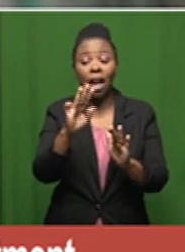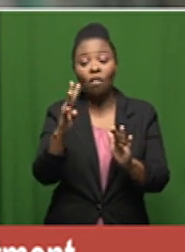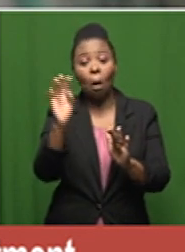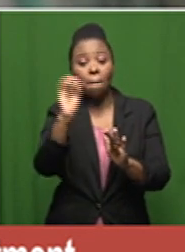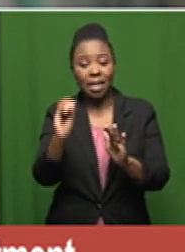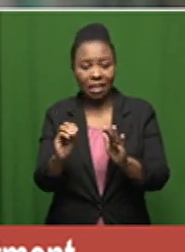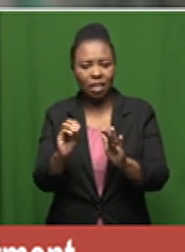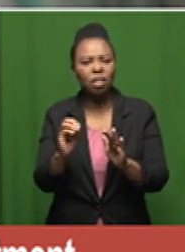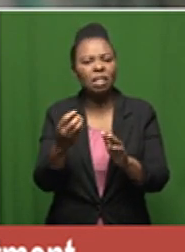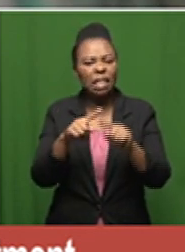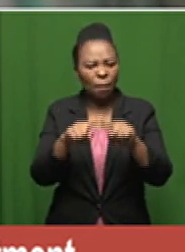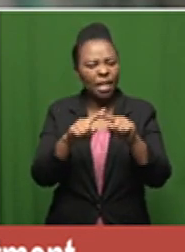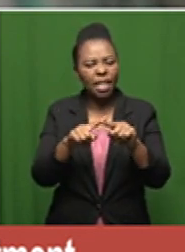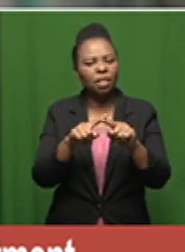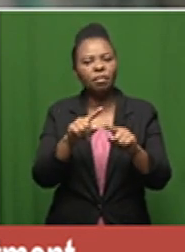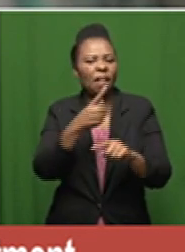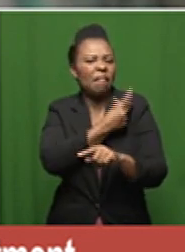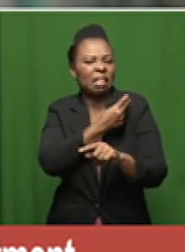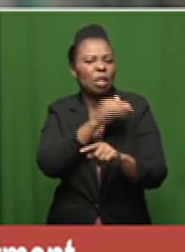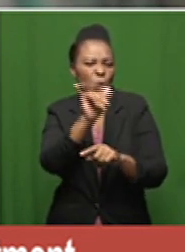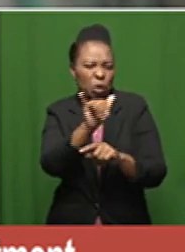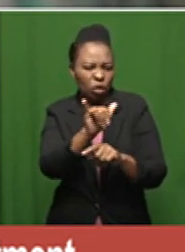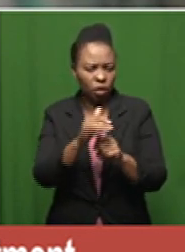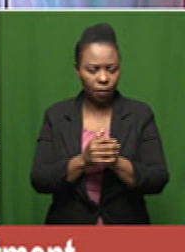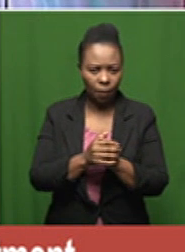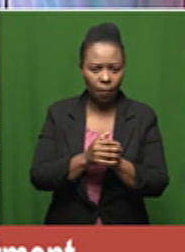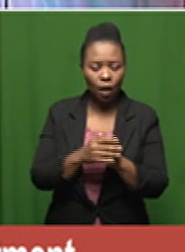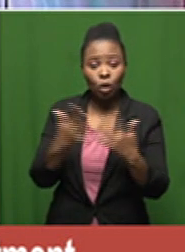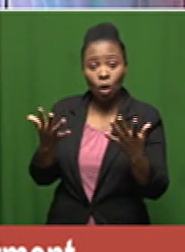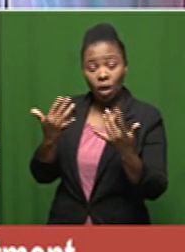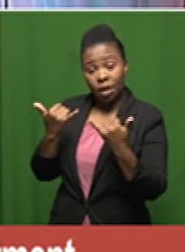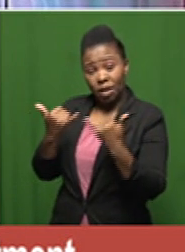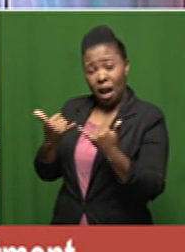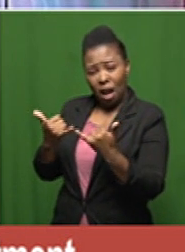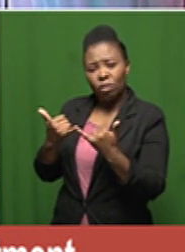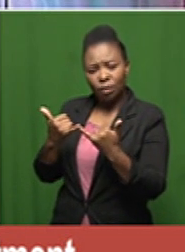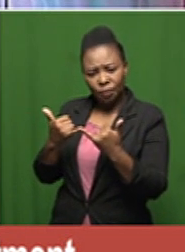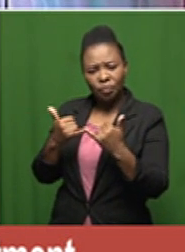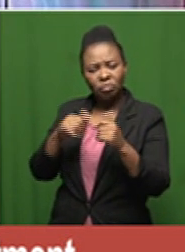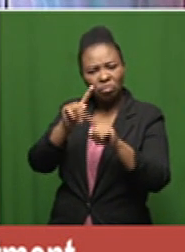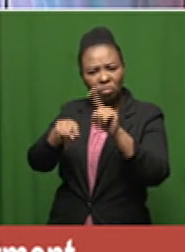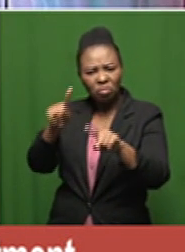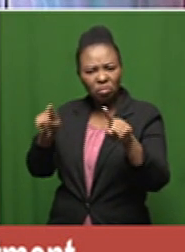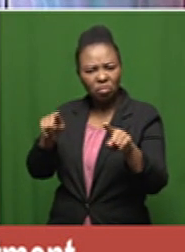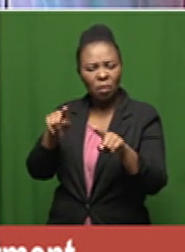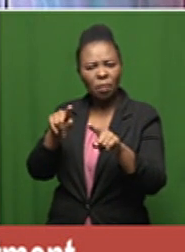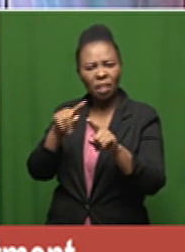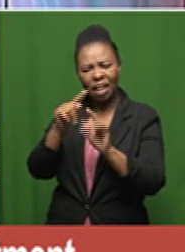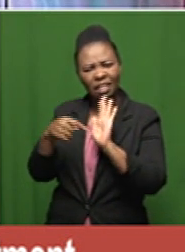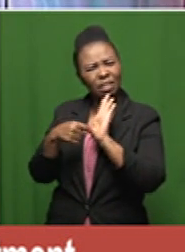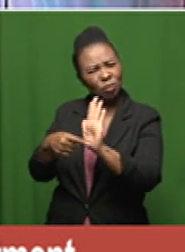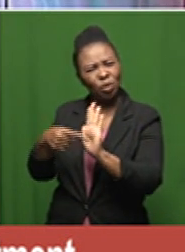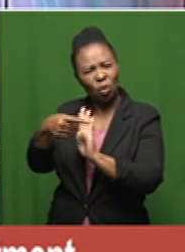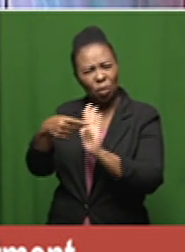on which vaccine you're actually looking at all right in terms of uh you talk about virulence uh symptoms are they